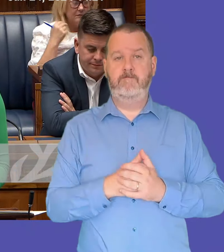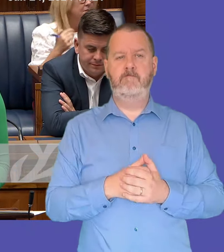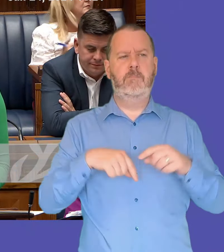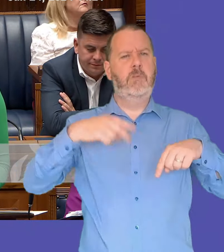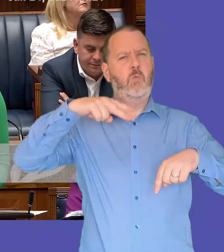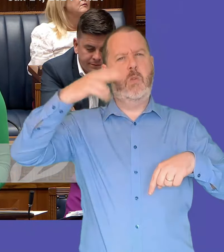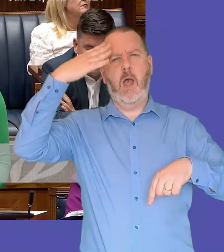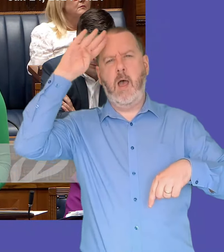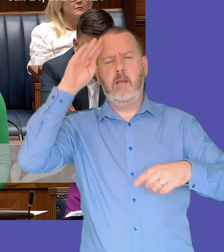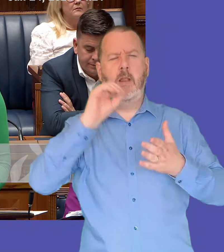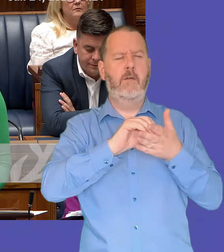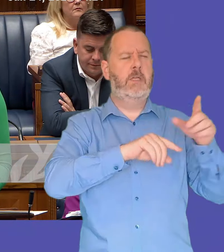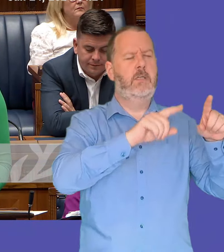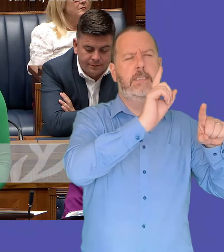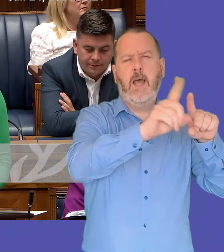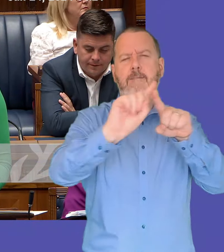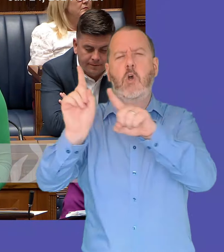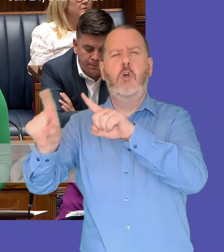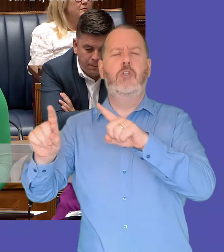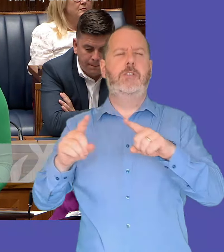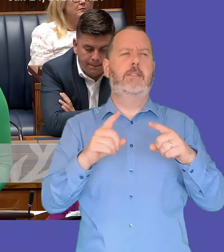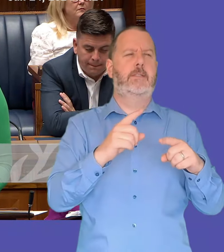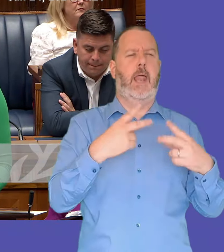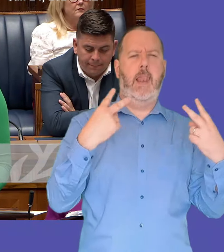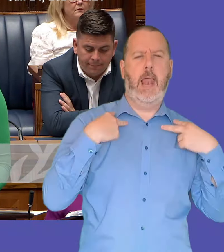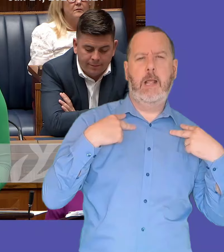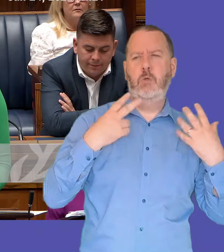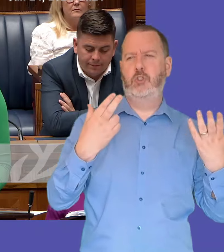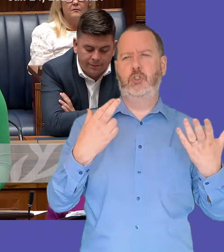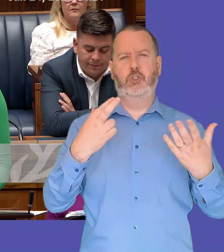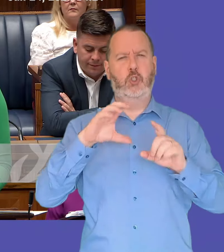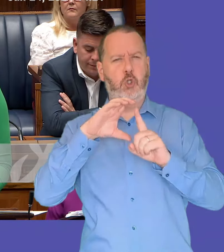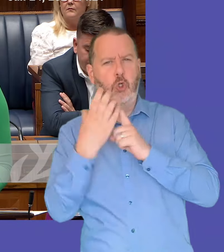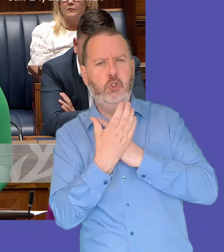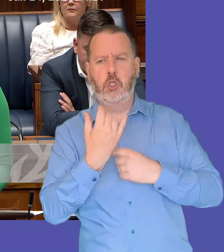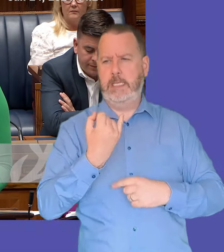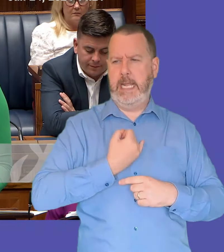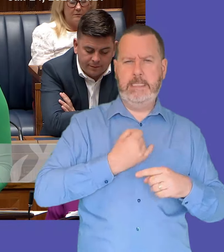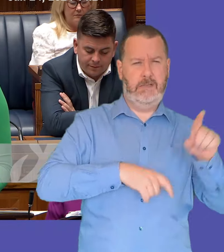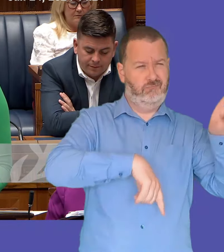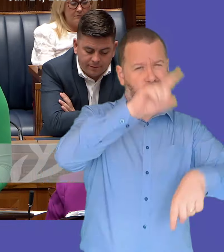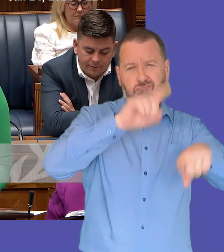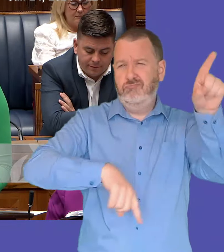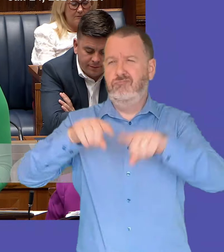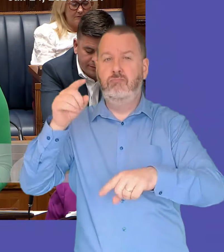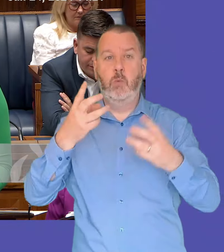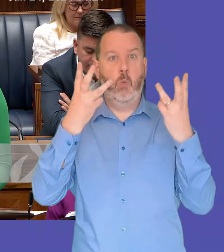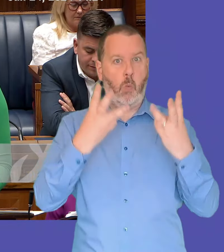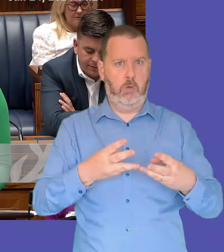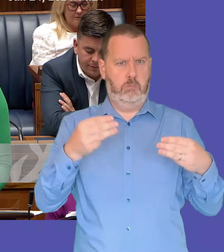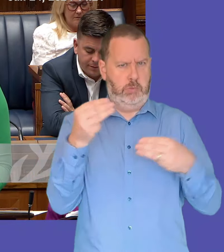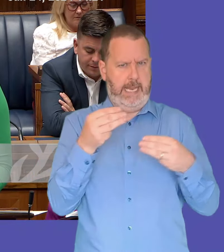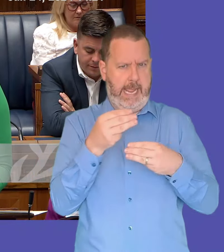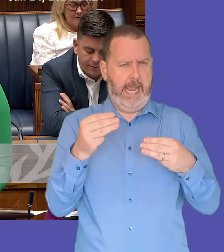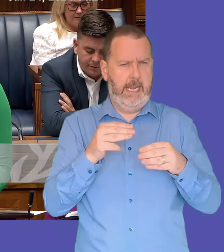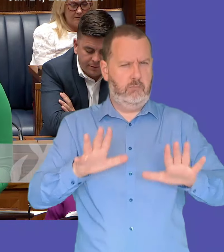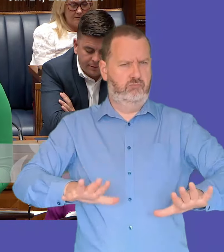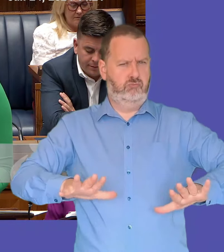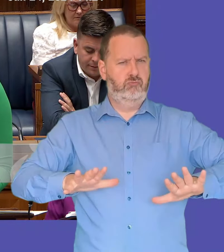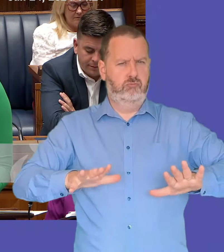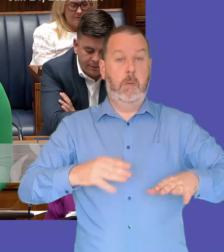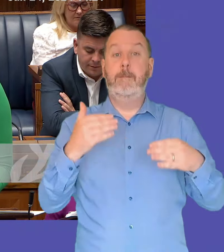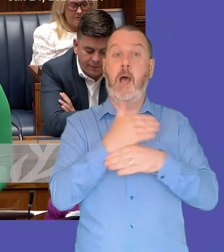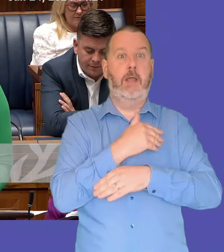so rich and diverse when it comes to language culture and identity and we want to make sure that that is reflected and protected by these offices and commissioners